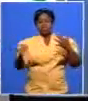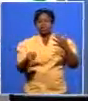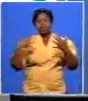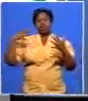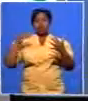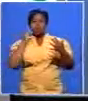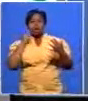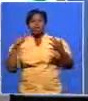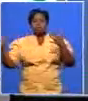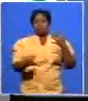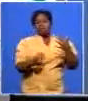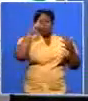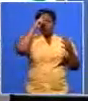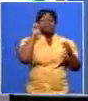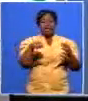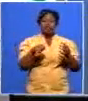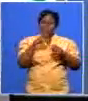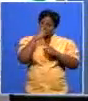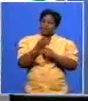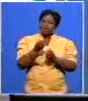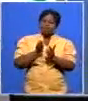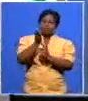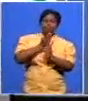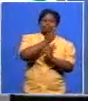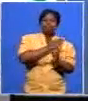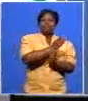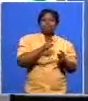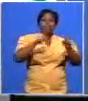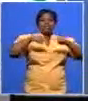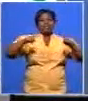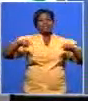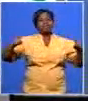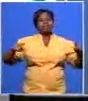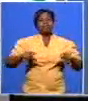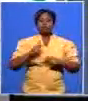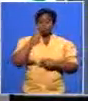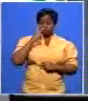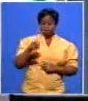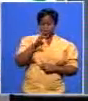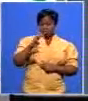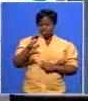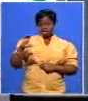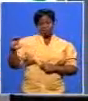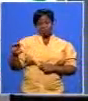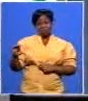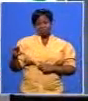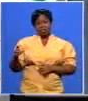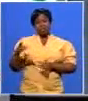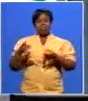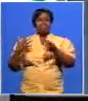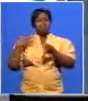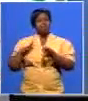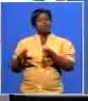yes we believe in diversity but if the women in our party in the western cape wanted to rather stand for the